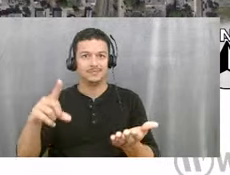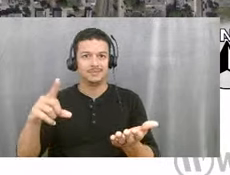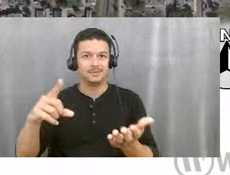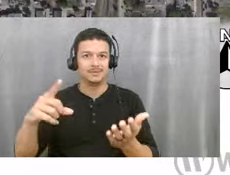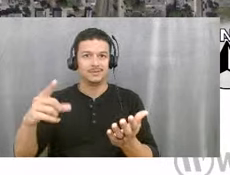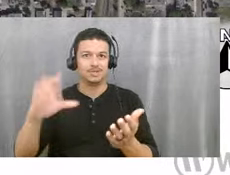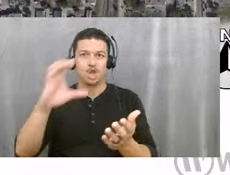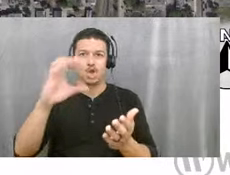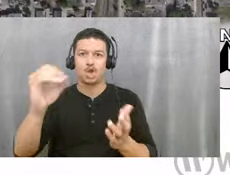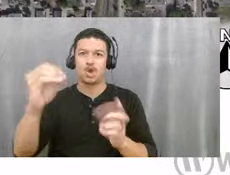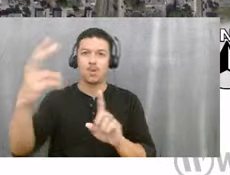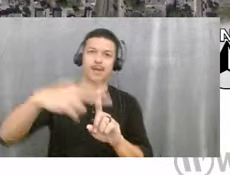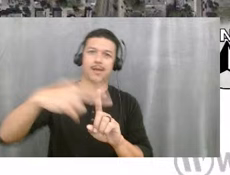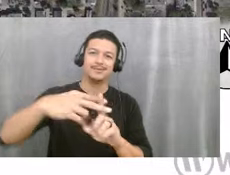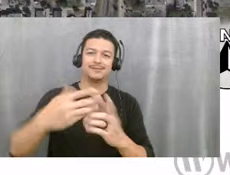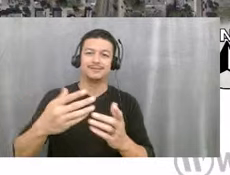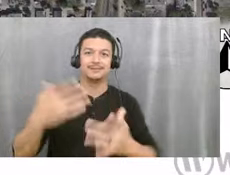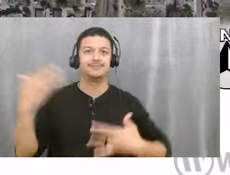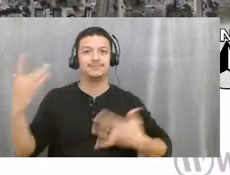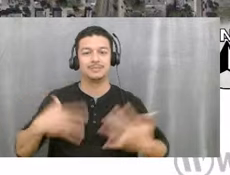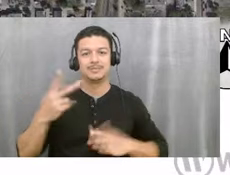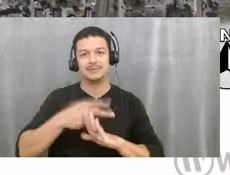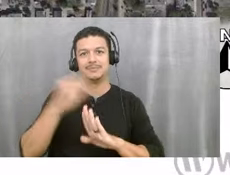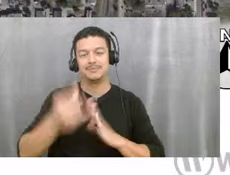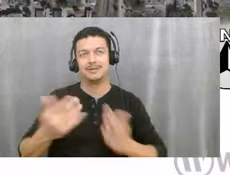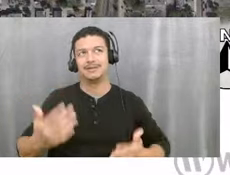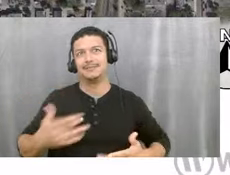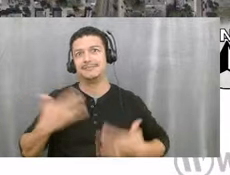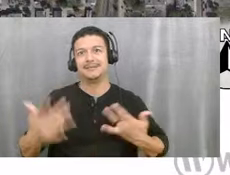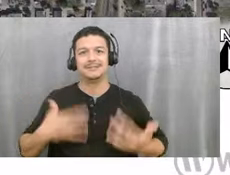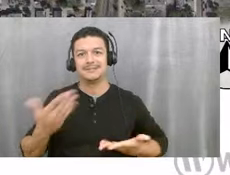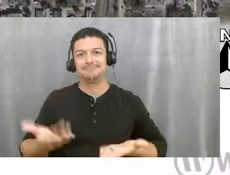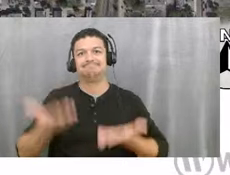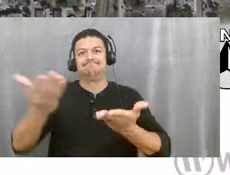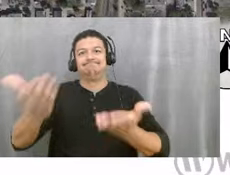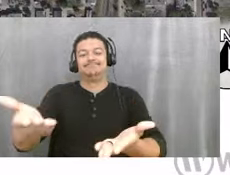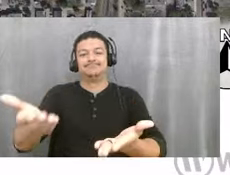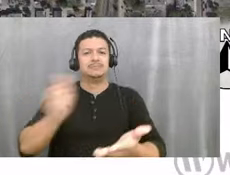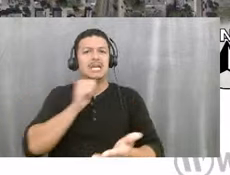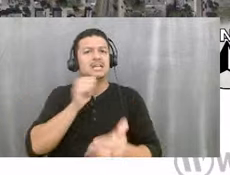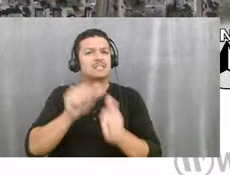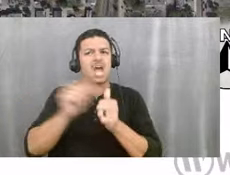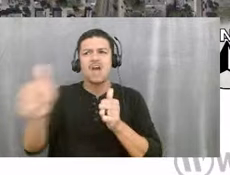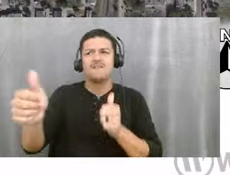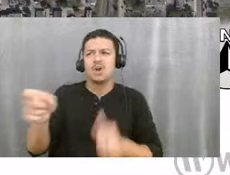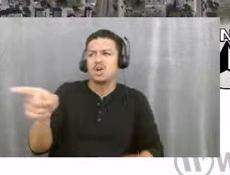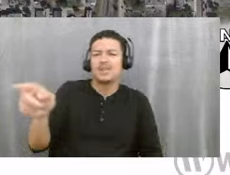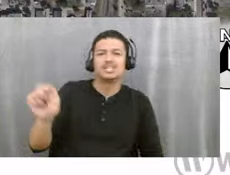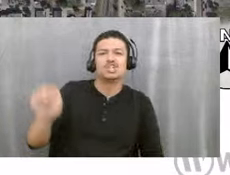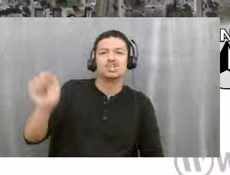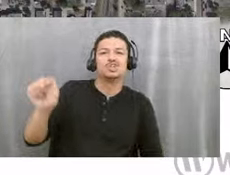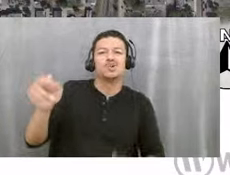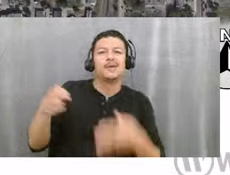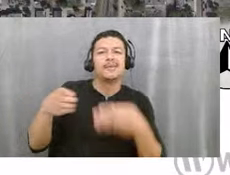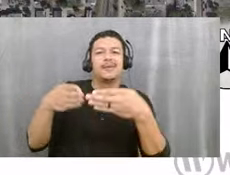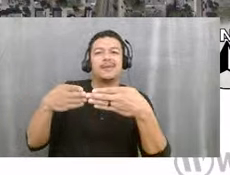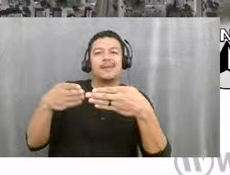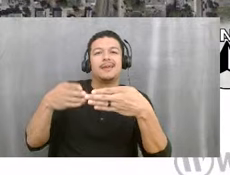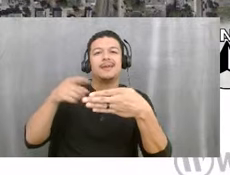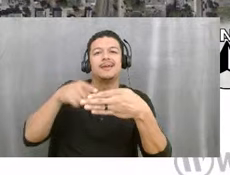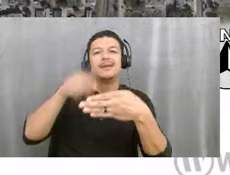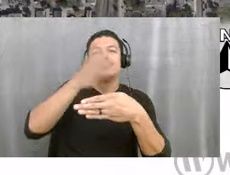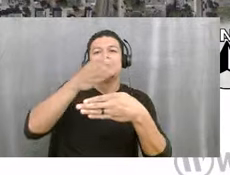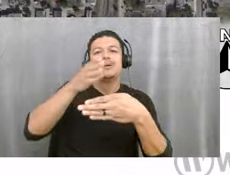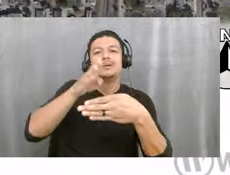this is an exciting project. I'm excited to bring it forward to you. It's not too far from here. It's just north of the intersection of Boynton Beach Boulevard and